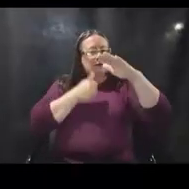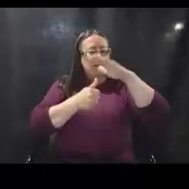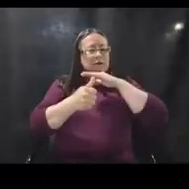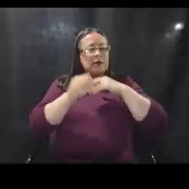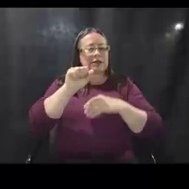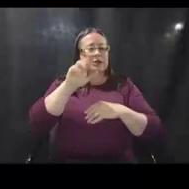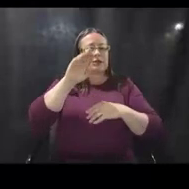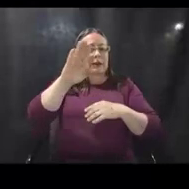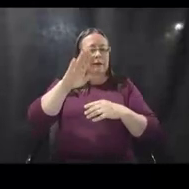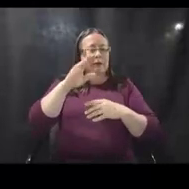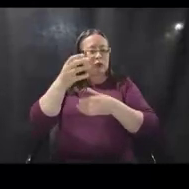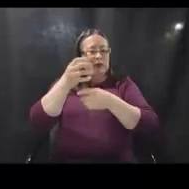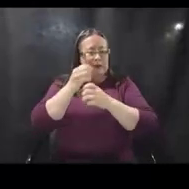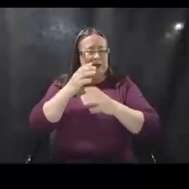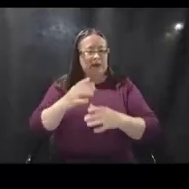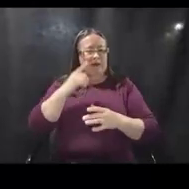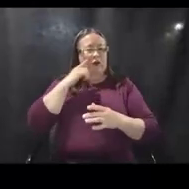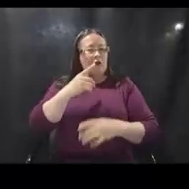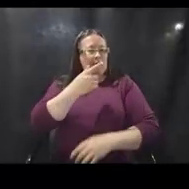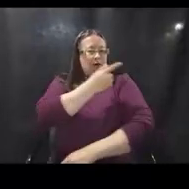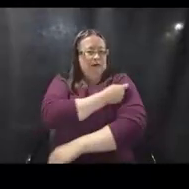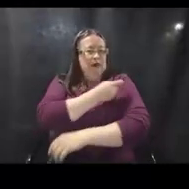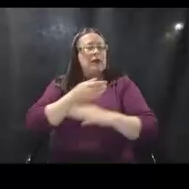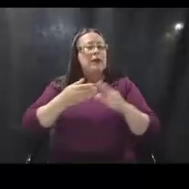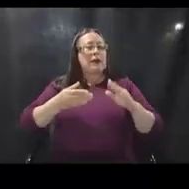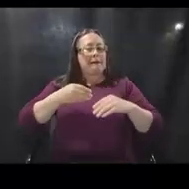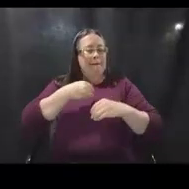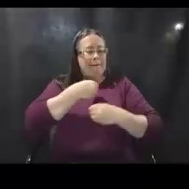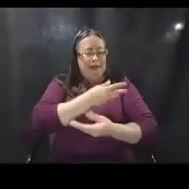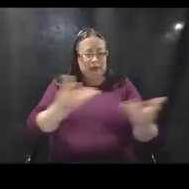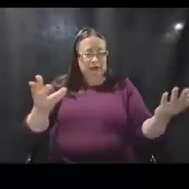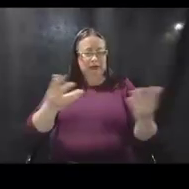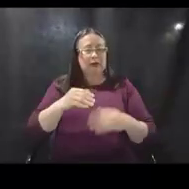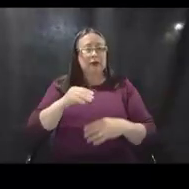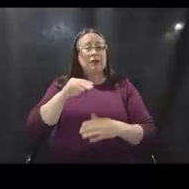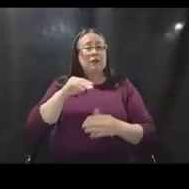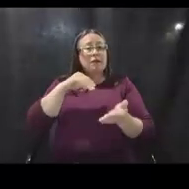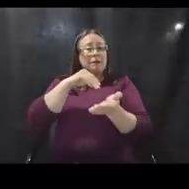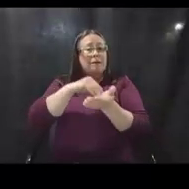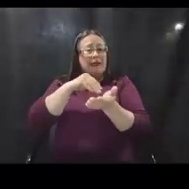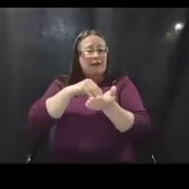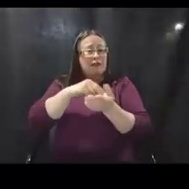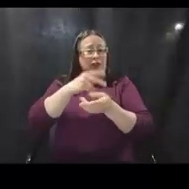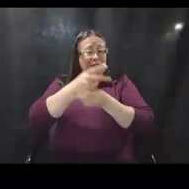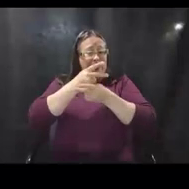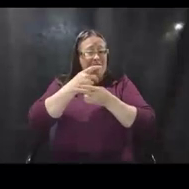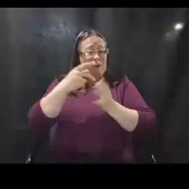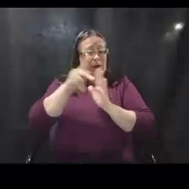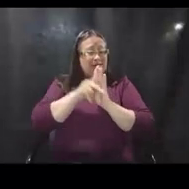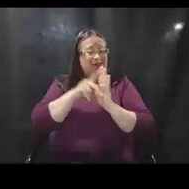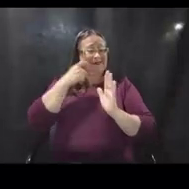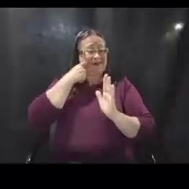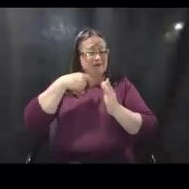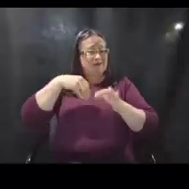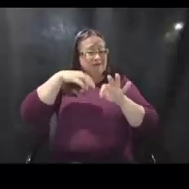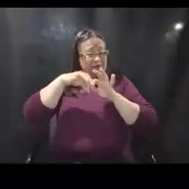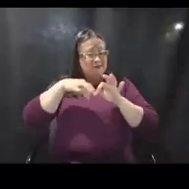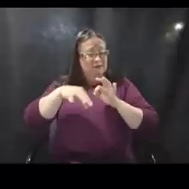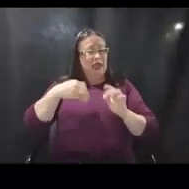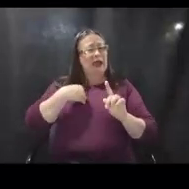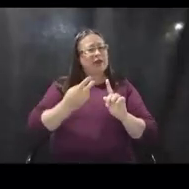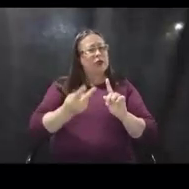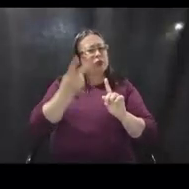funding for vaccine administration. So, the medical care policy that we went over a little while ago includes two